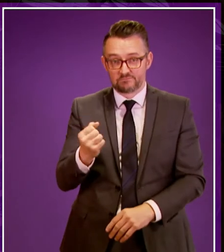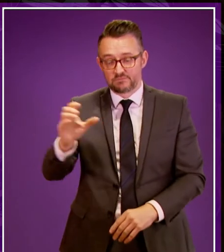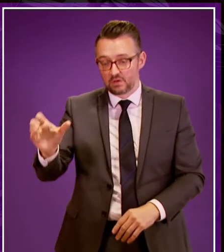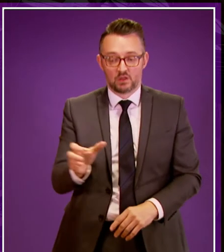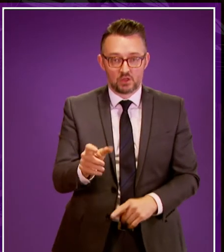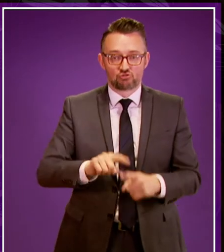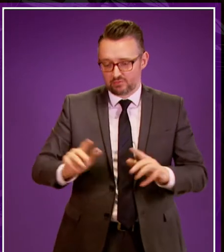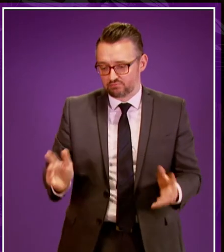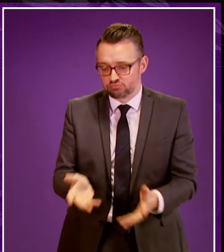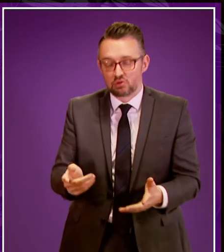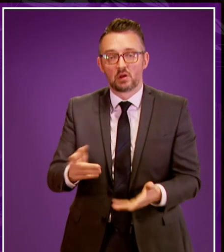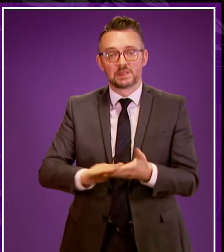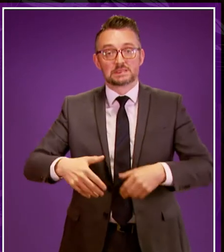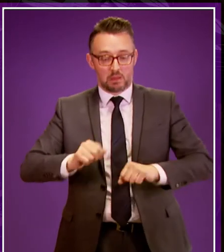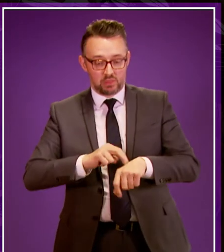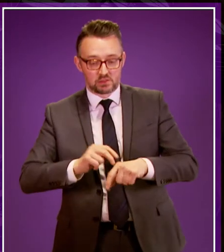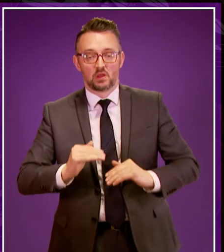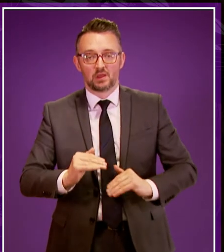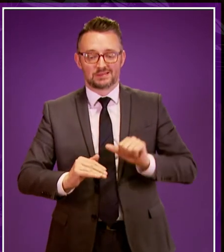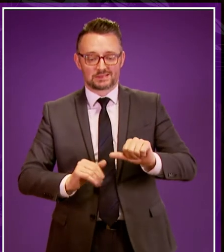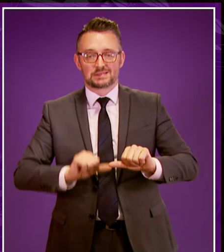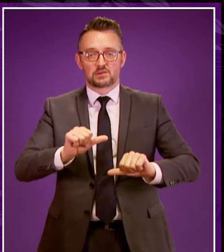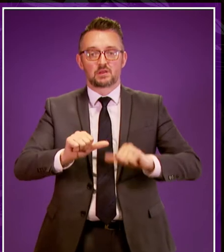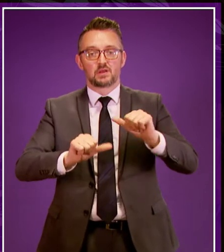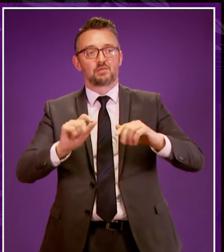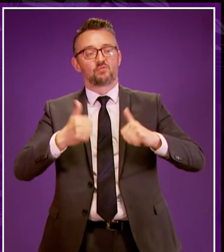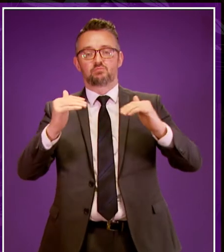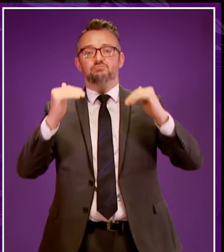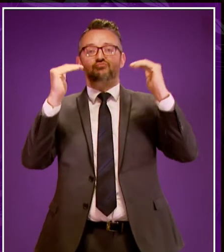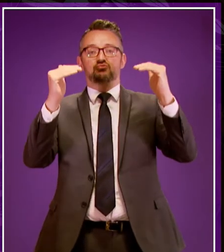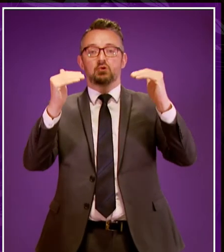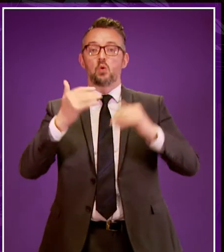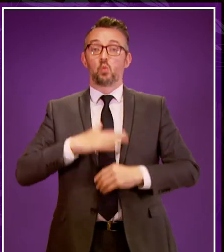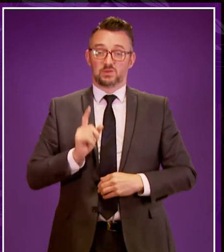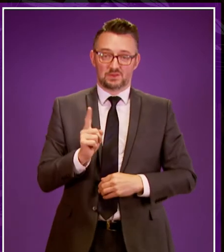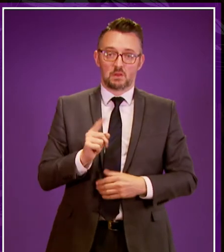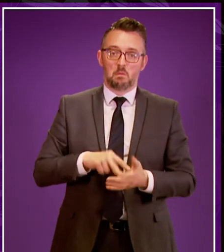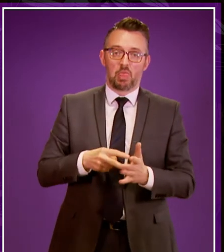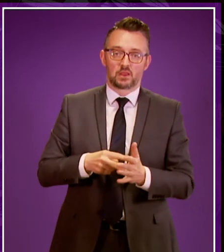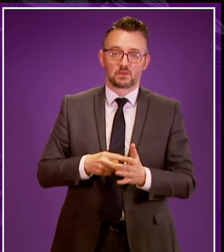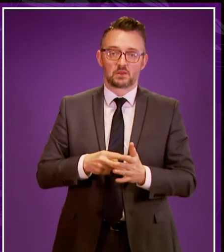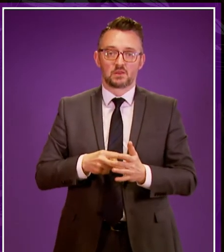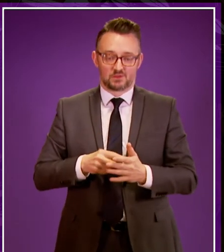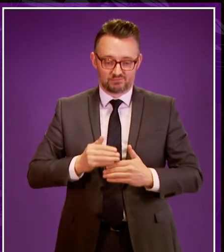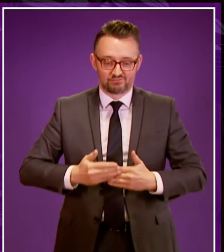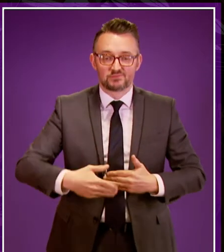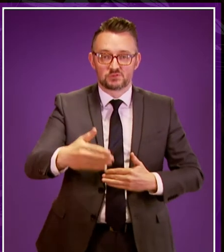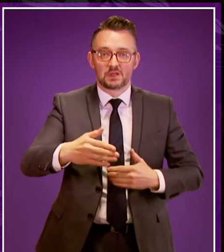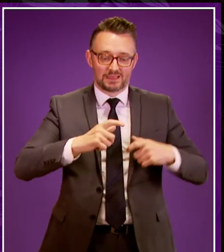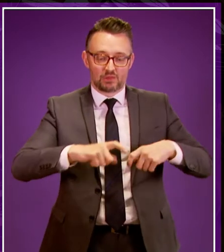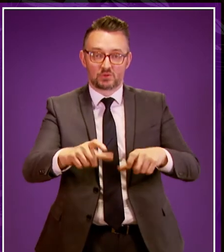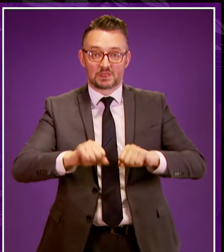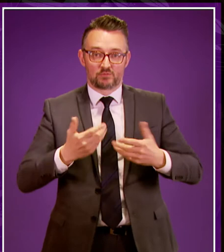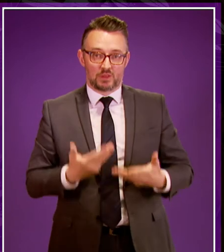are being encouraged to do so and the Scottish Police Authority are working with them to ensure that that type of succession planning has now been taken forward on an ongoing